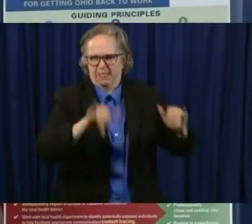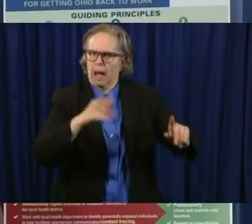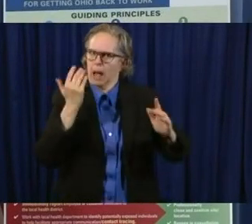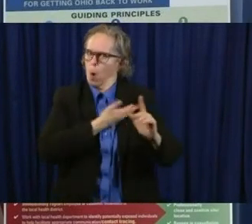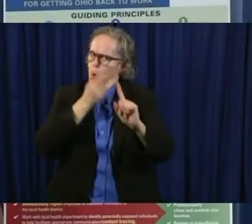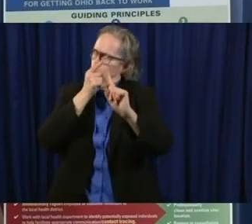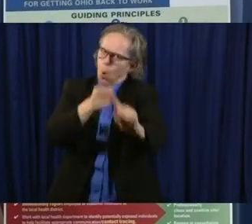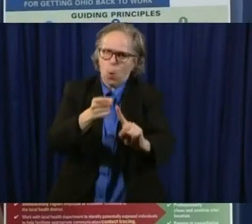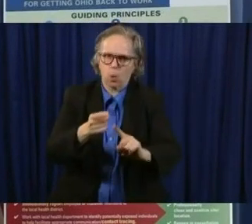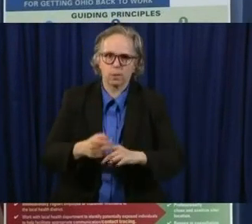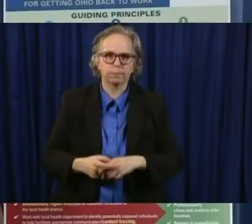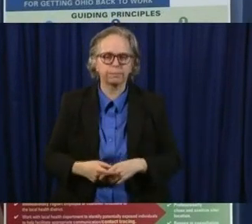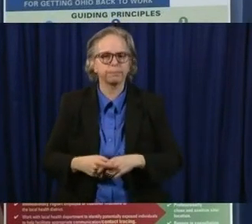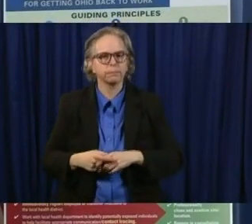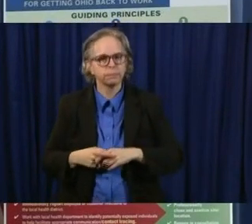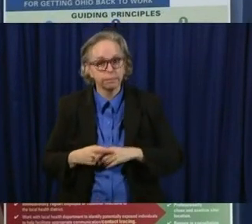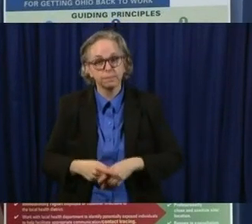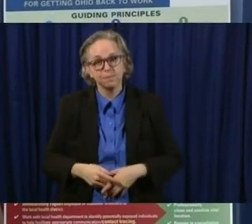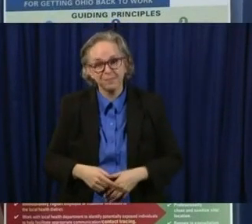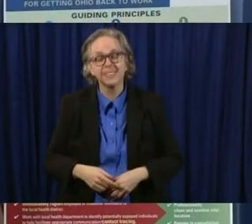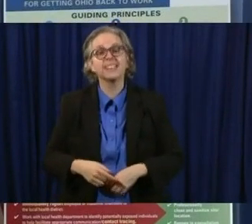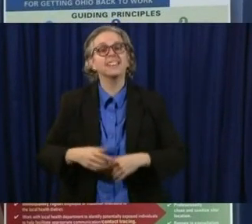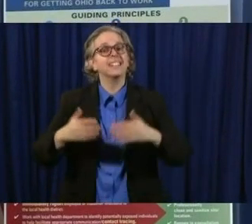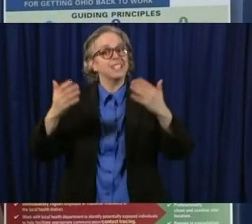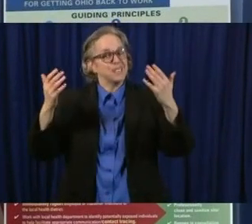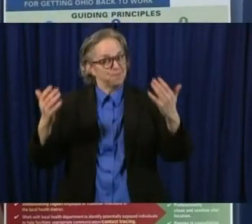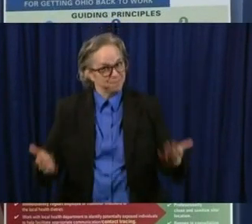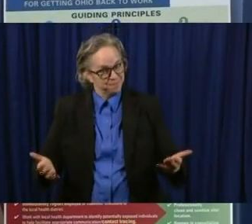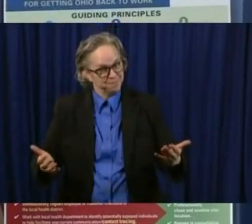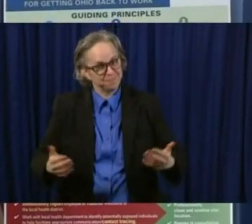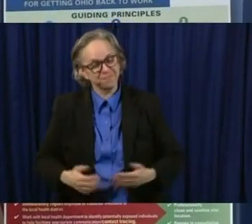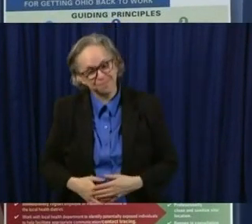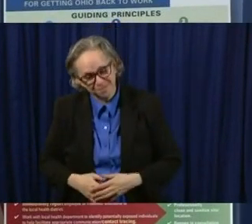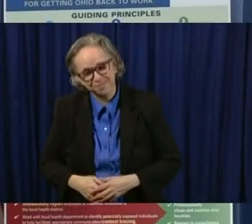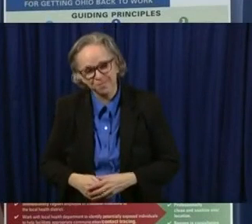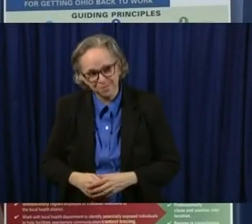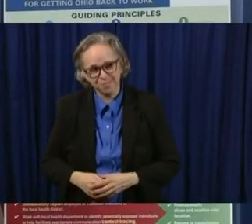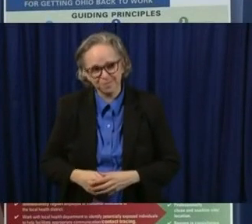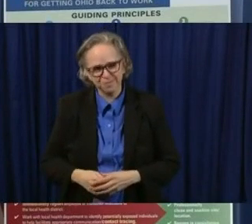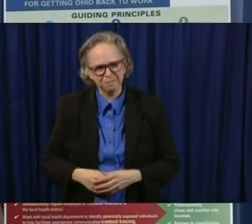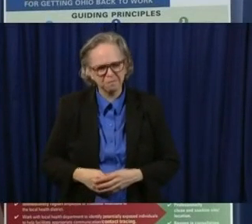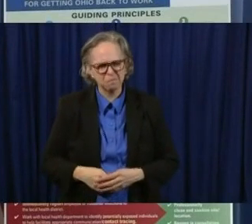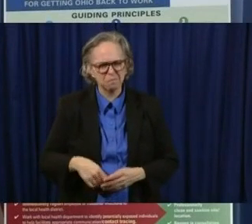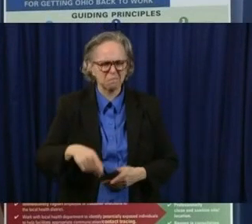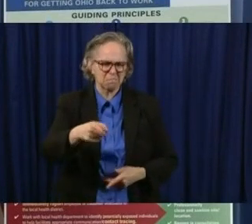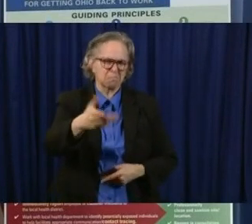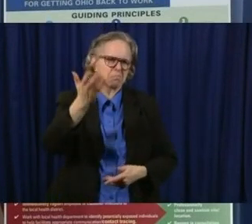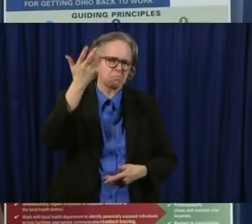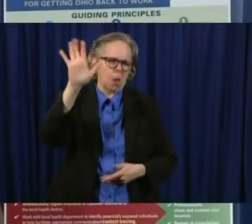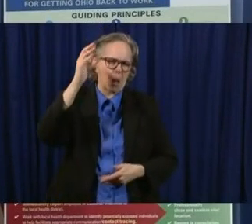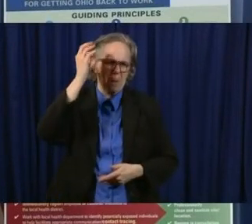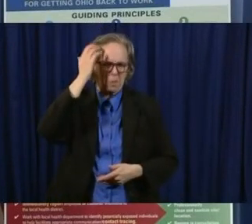I don't think I have to tell any Ohioan, um, the importance of moving forward.